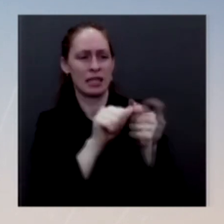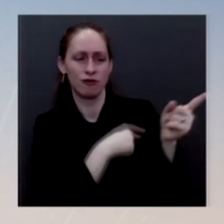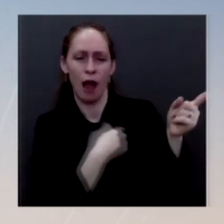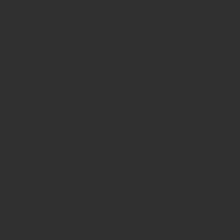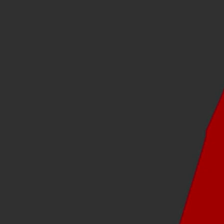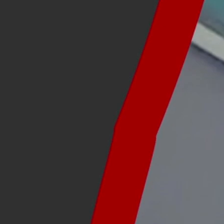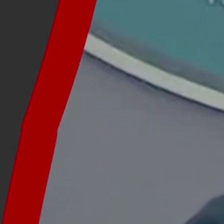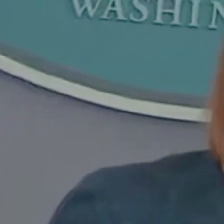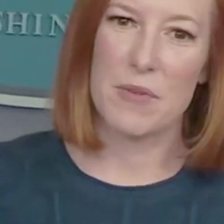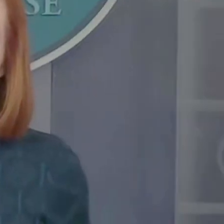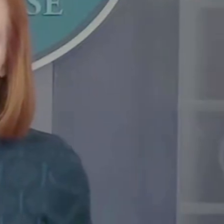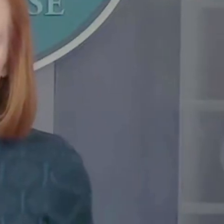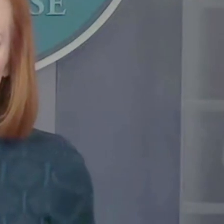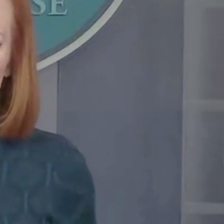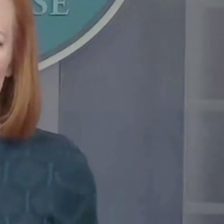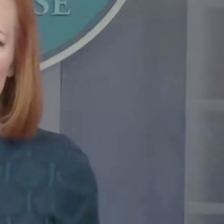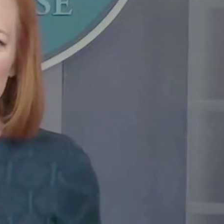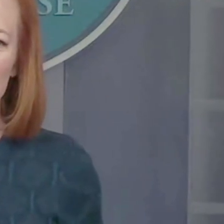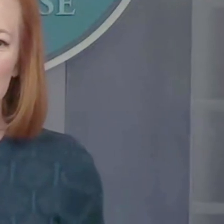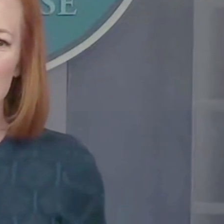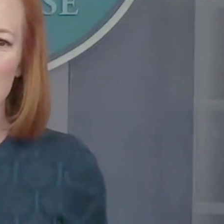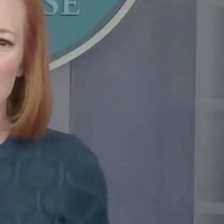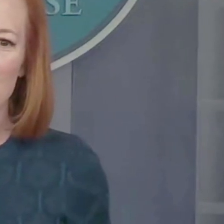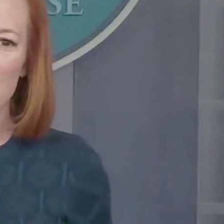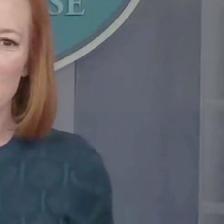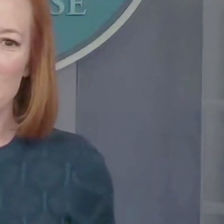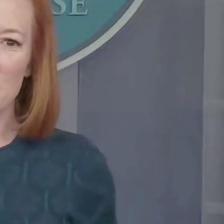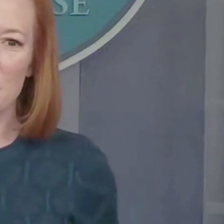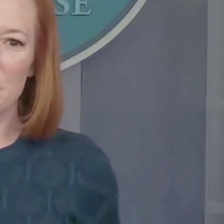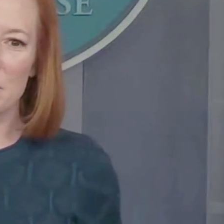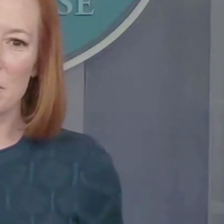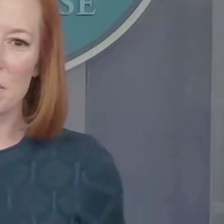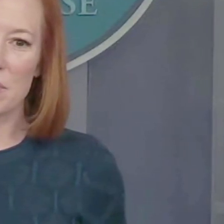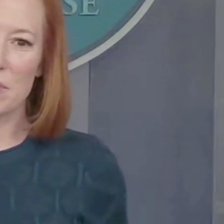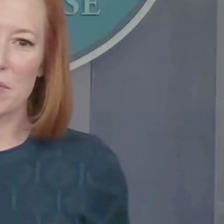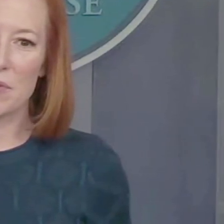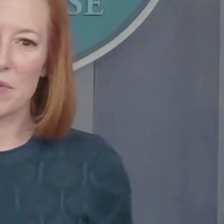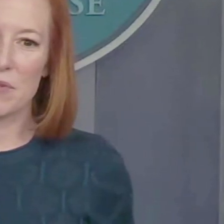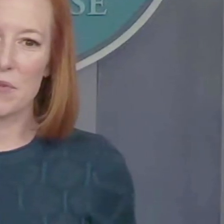partners on that. COVID-19101-19-19 criteria COVID-19-19 COVID-19-19 You